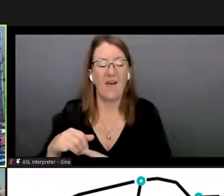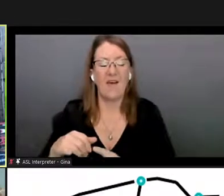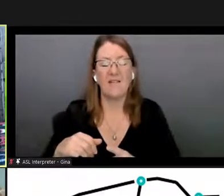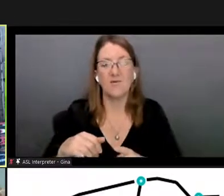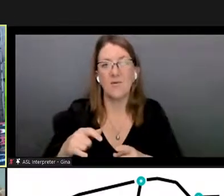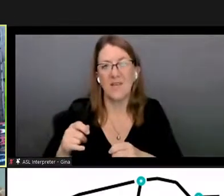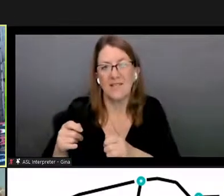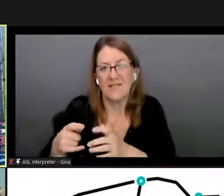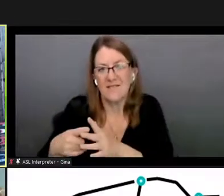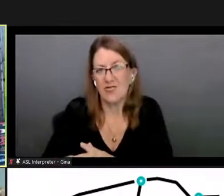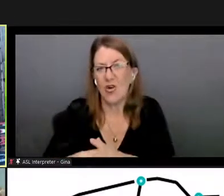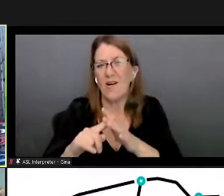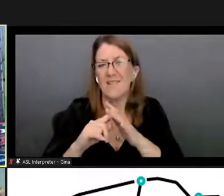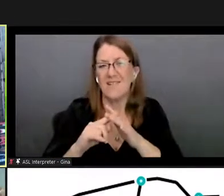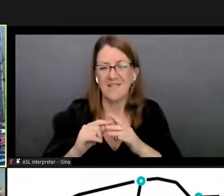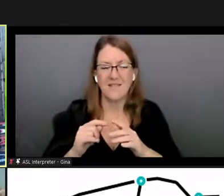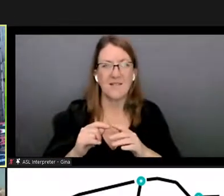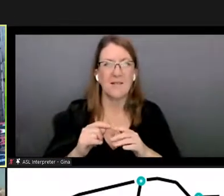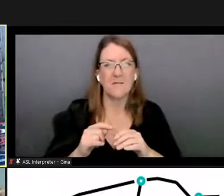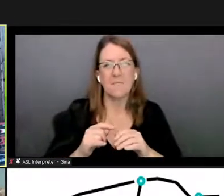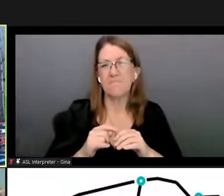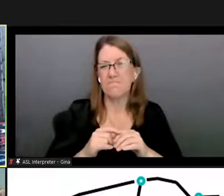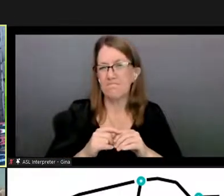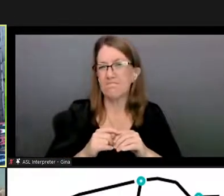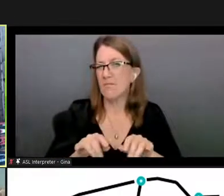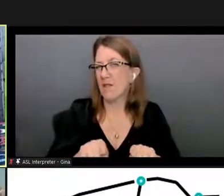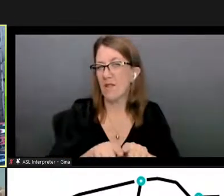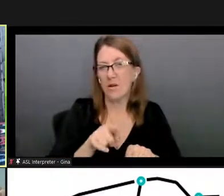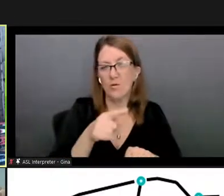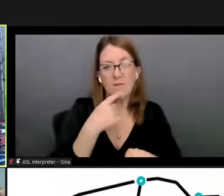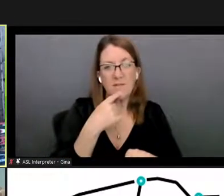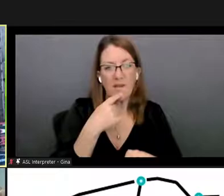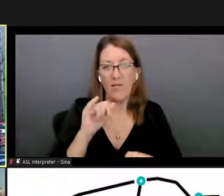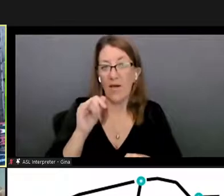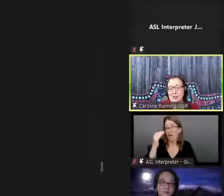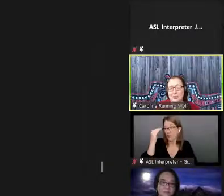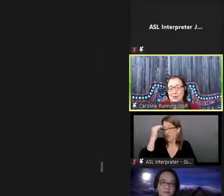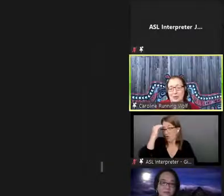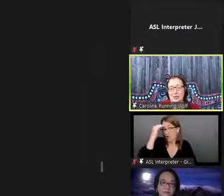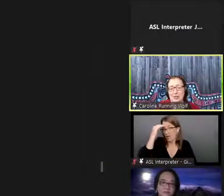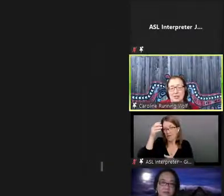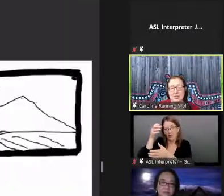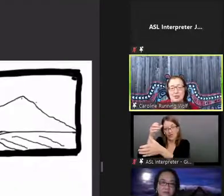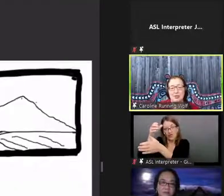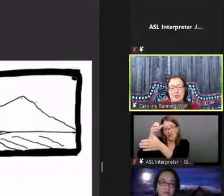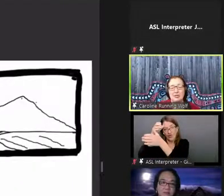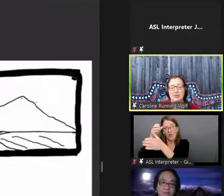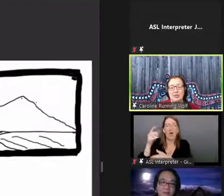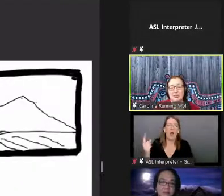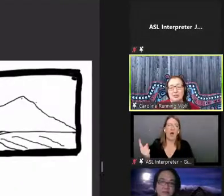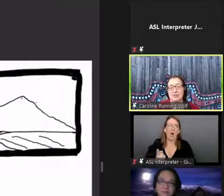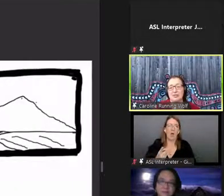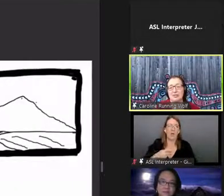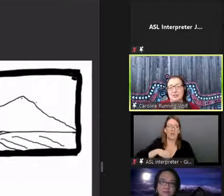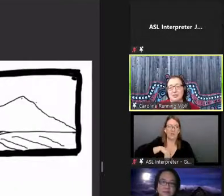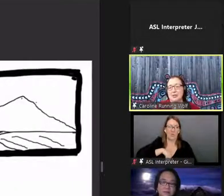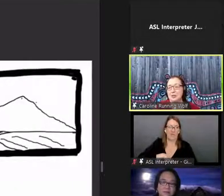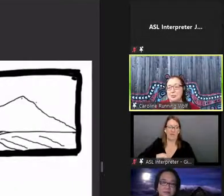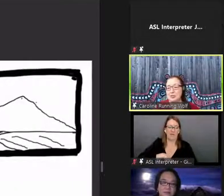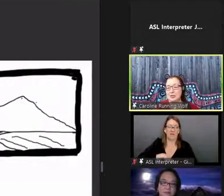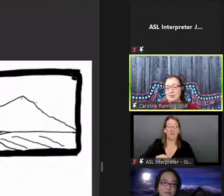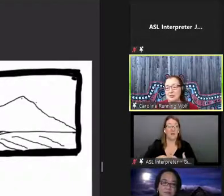started on that and yeah like you said the knowledge uh is always with us the tools are